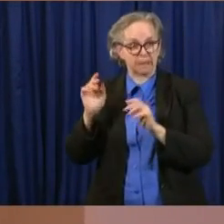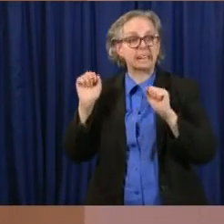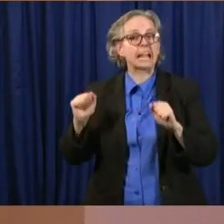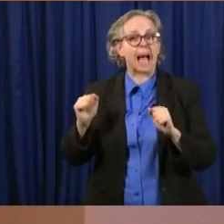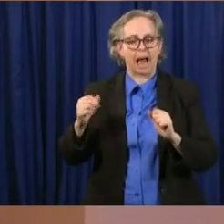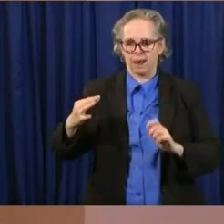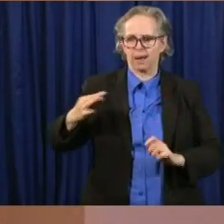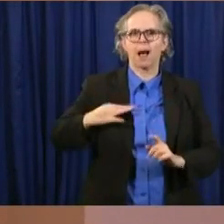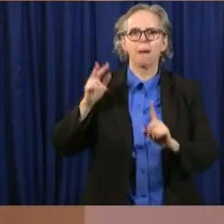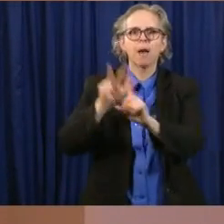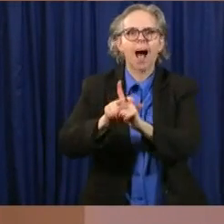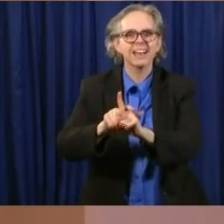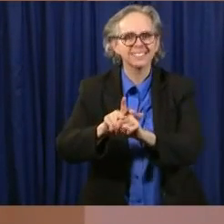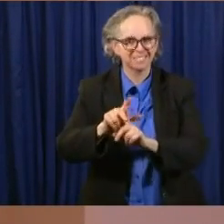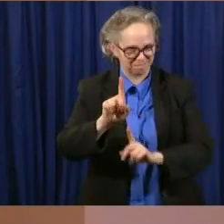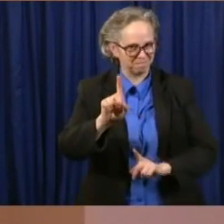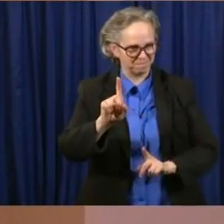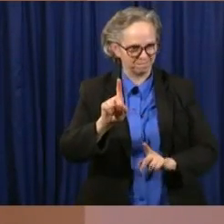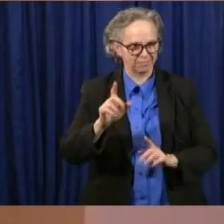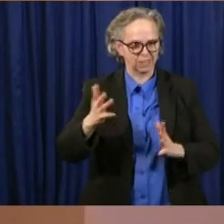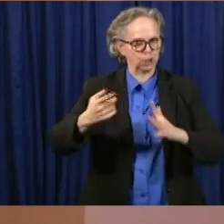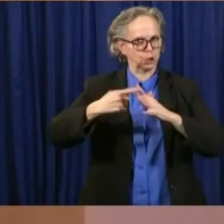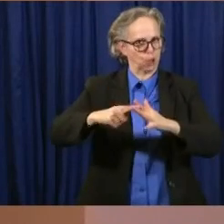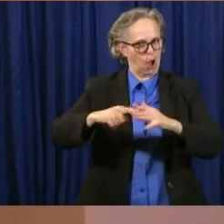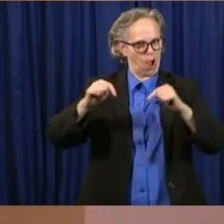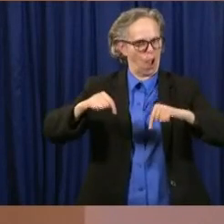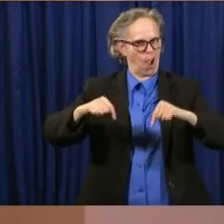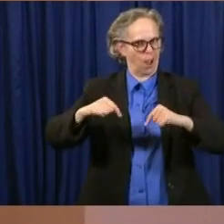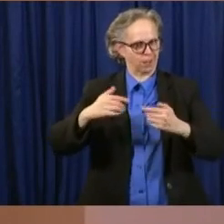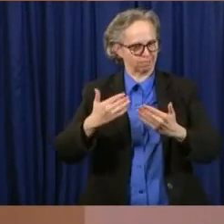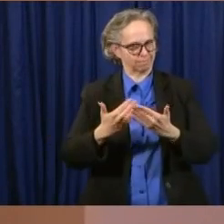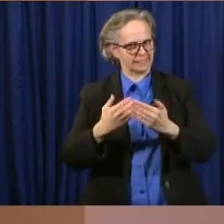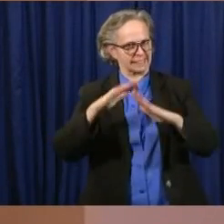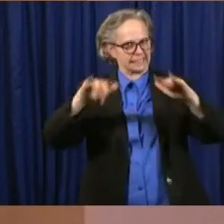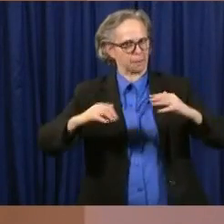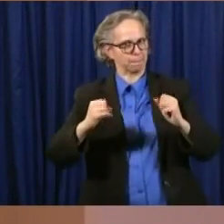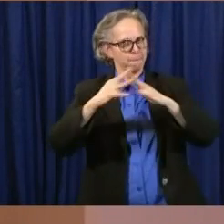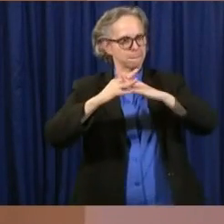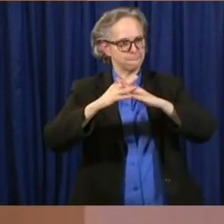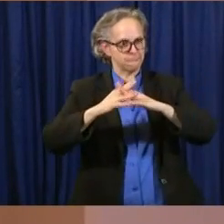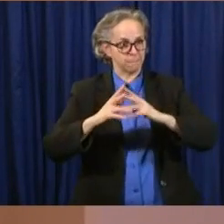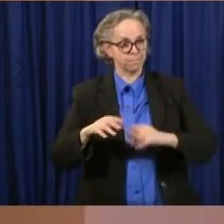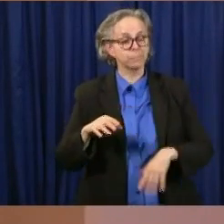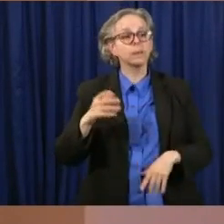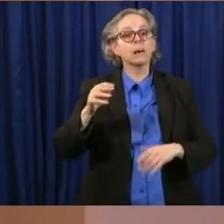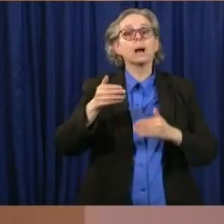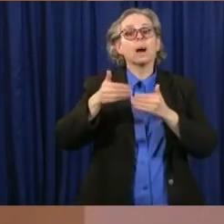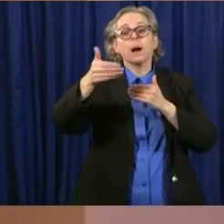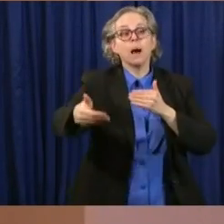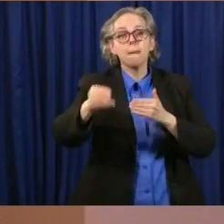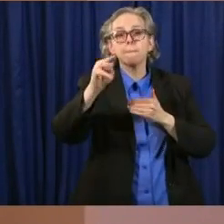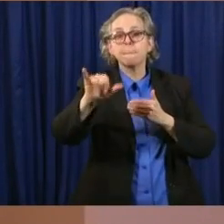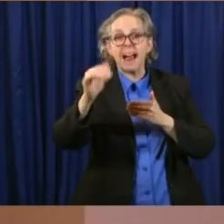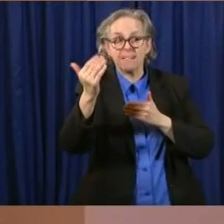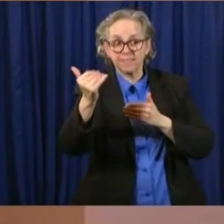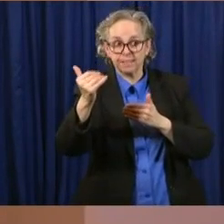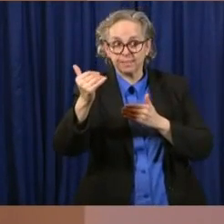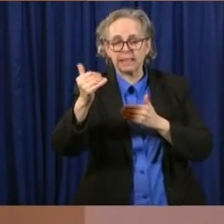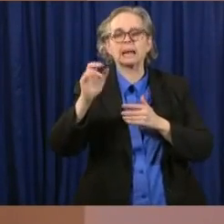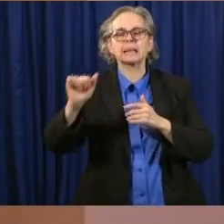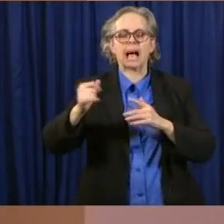And, and they have promised to have it up and running for processing by May the 15th. But I will let the director address the specifics about